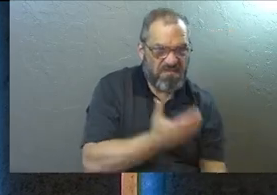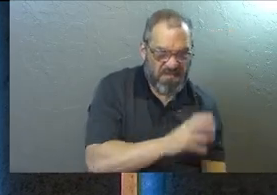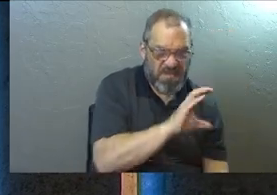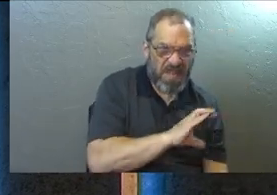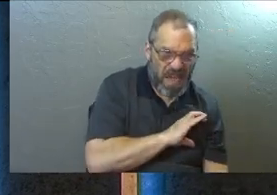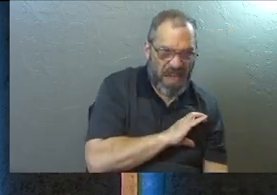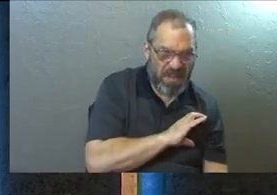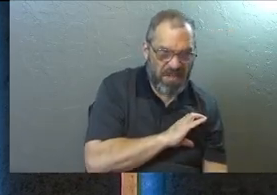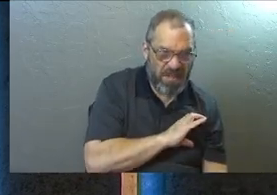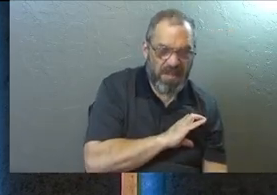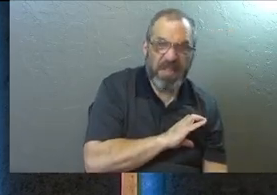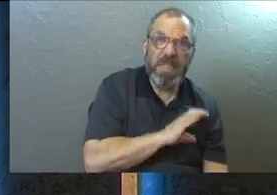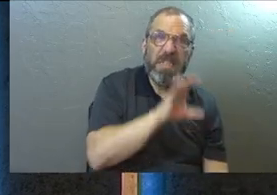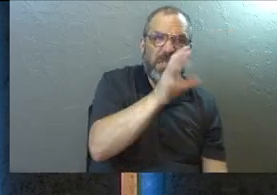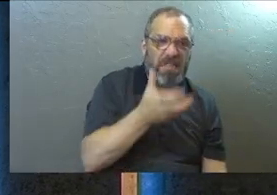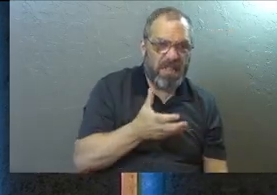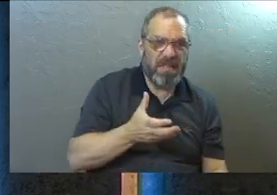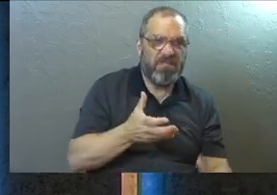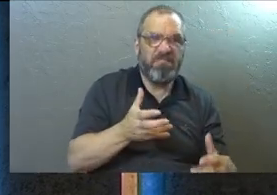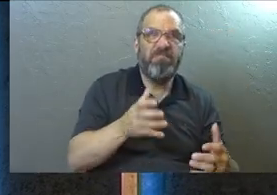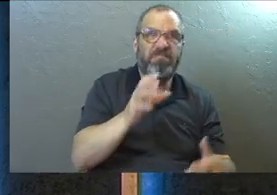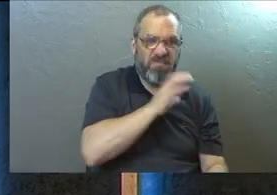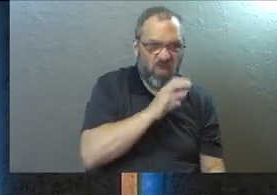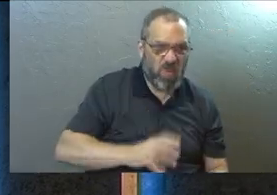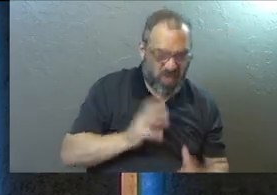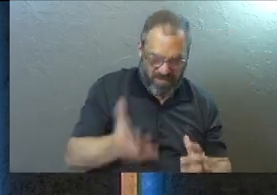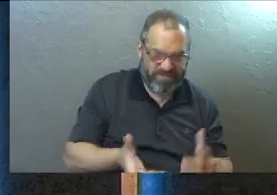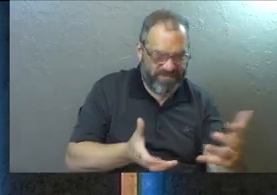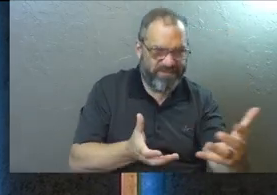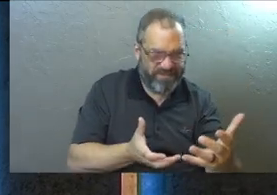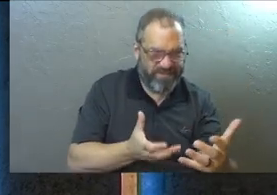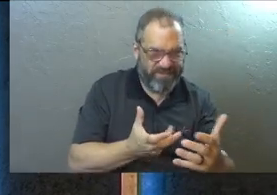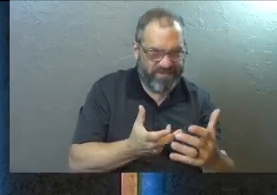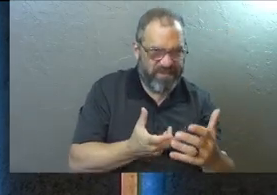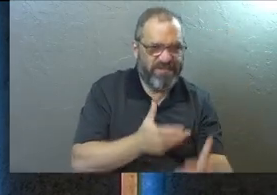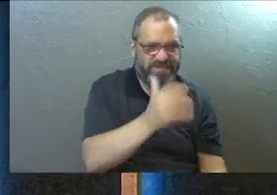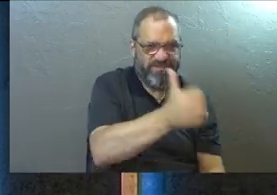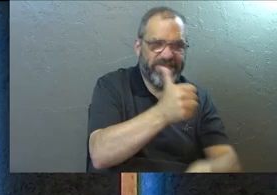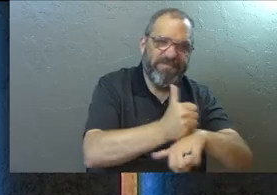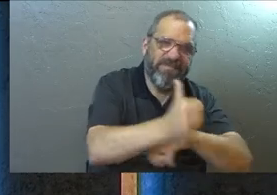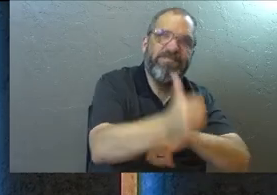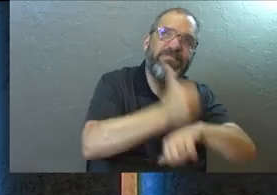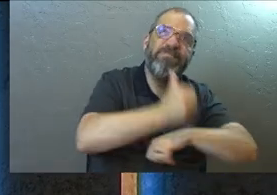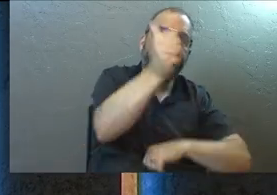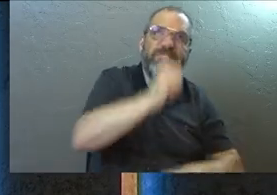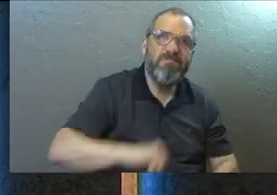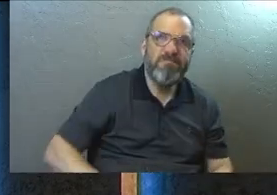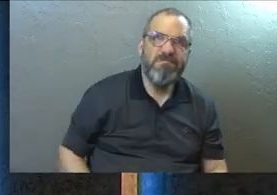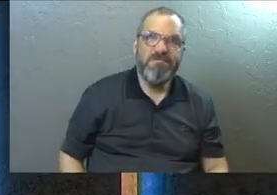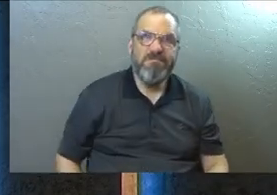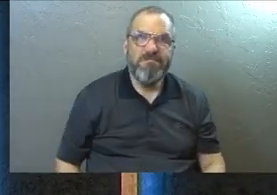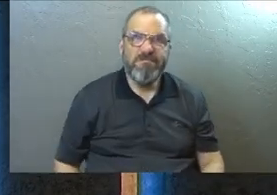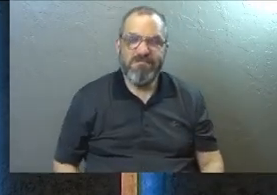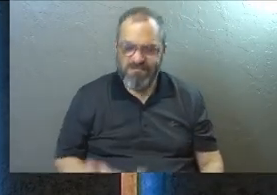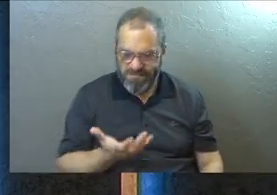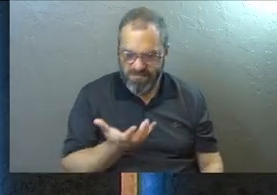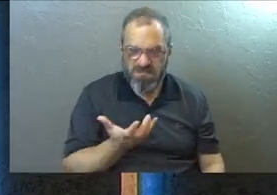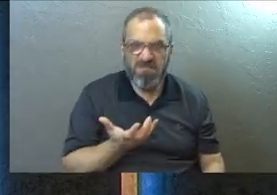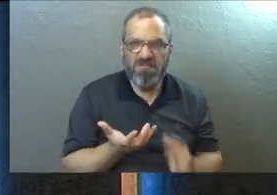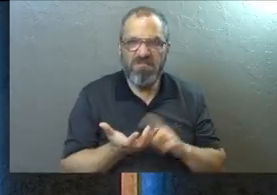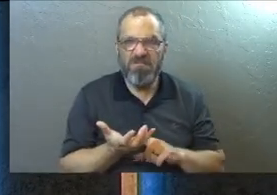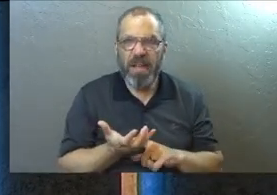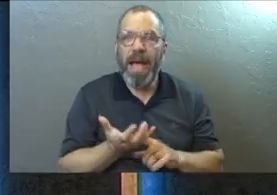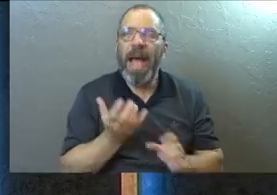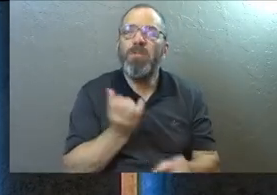That you've put God together with his people and called them both guilty. And we put those things together